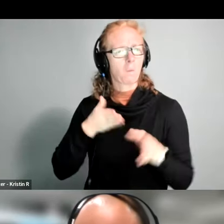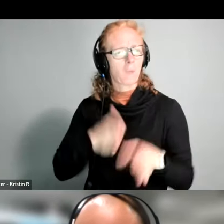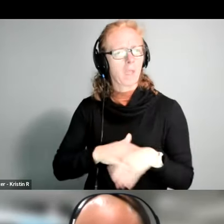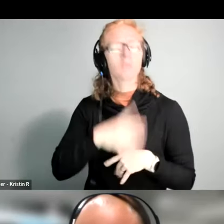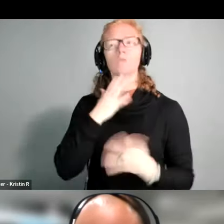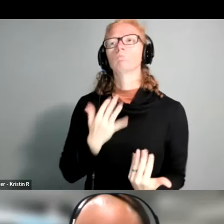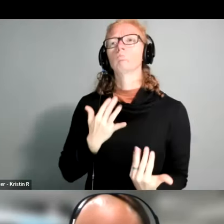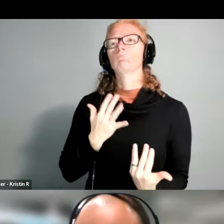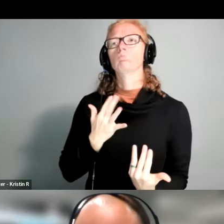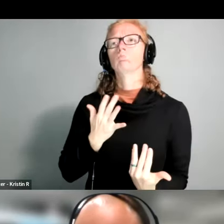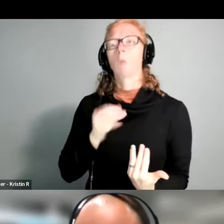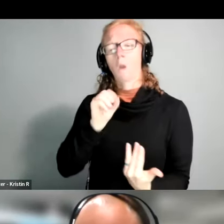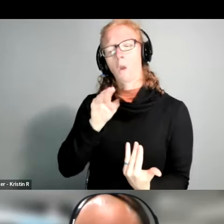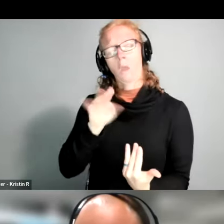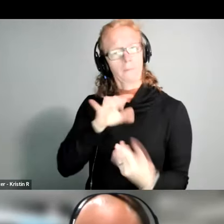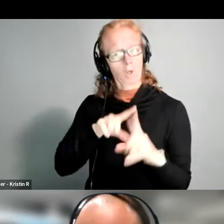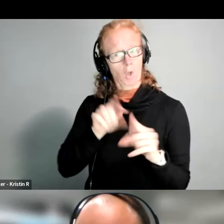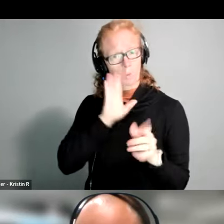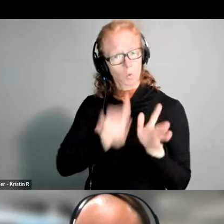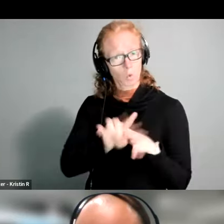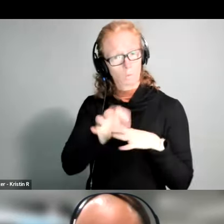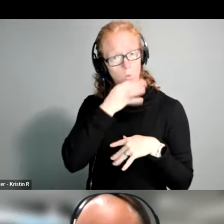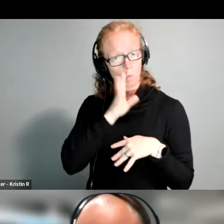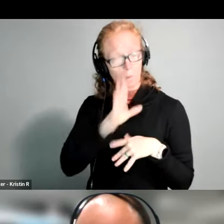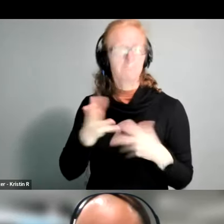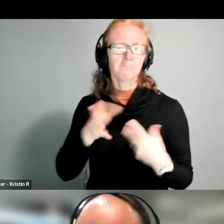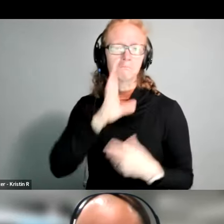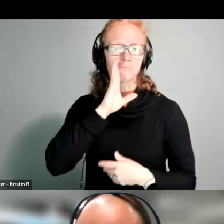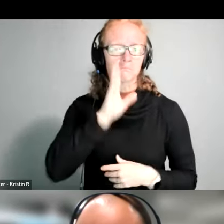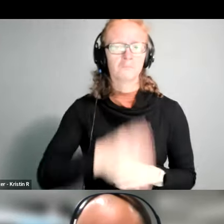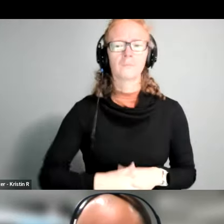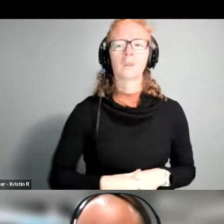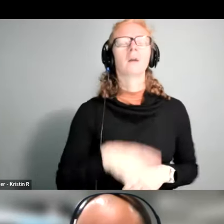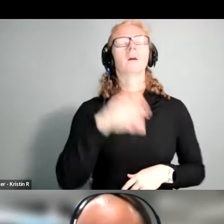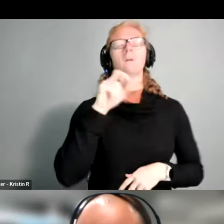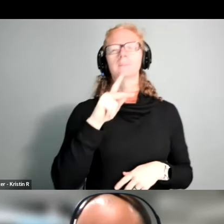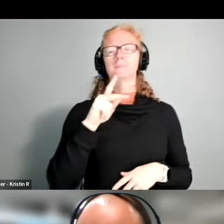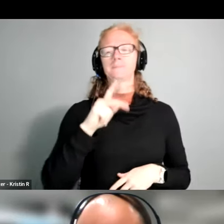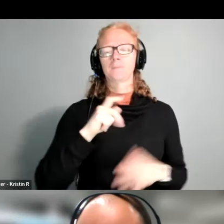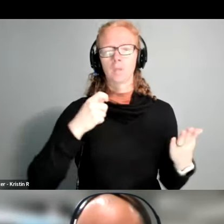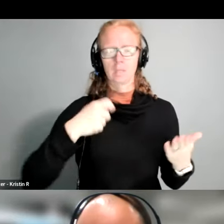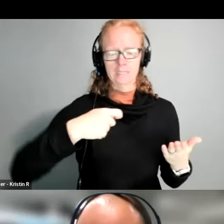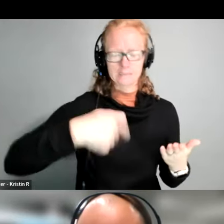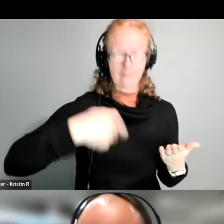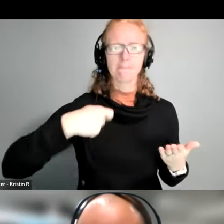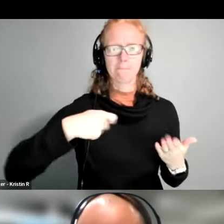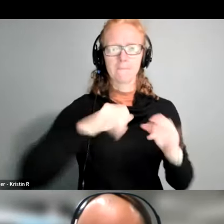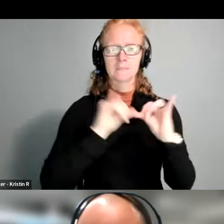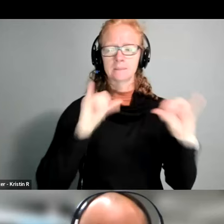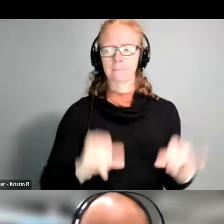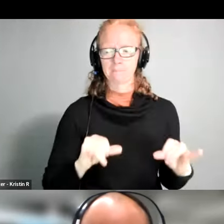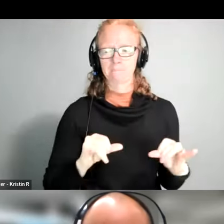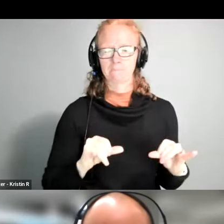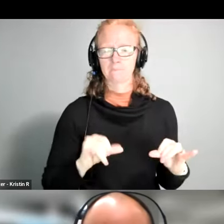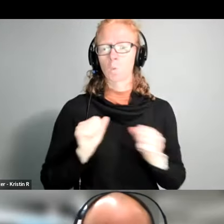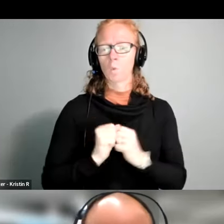for a dedicated omni card great and does so we know it's the swipe or tap system if you have a